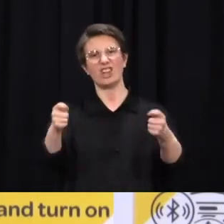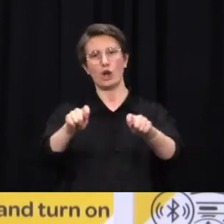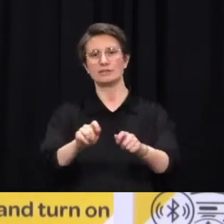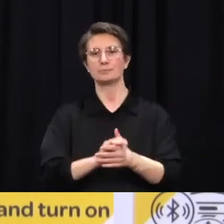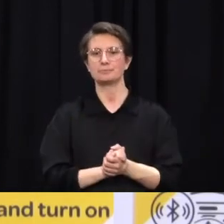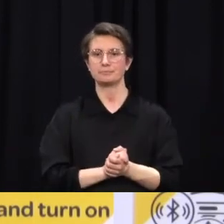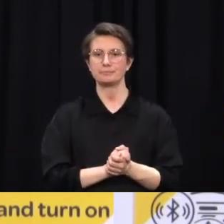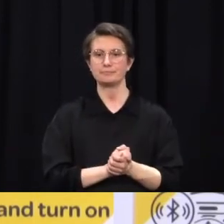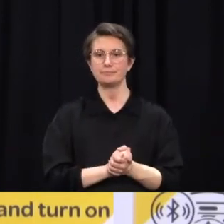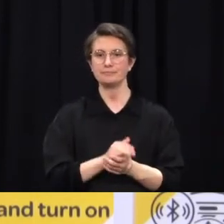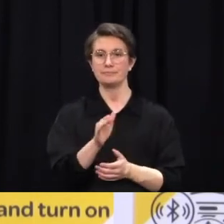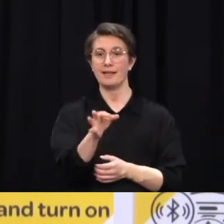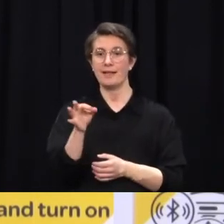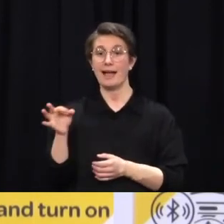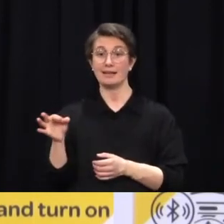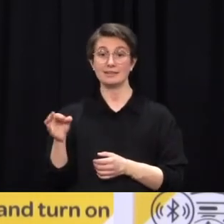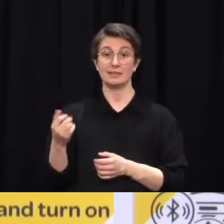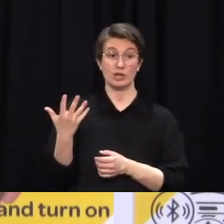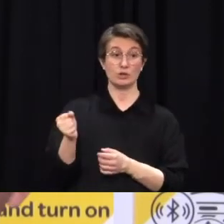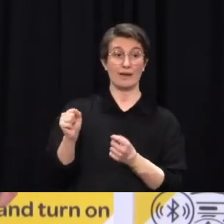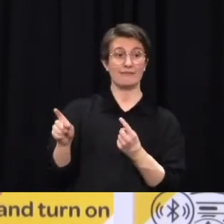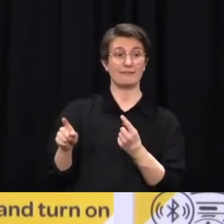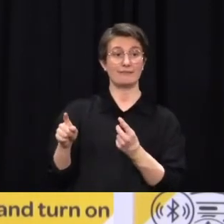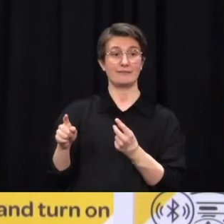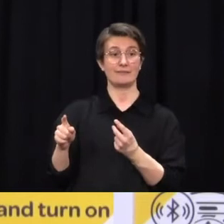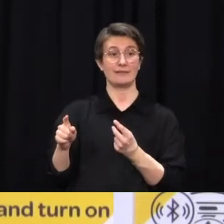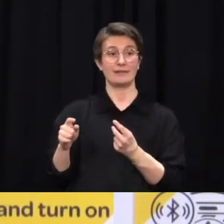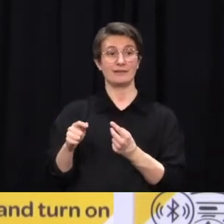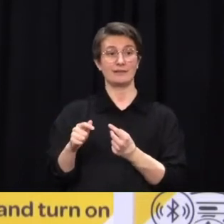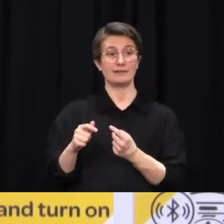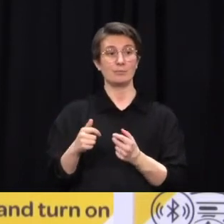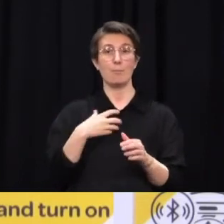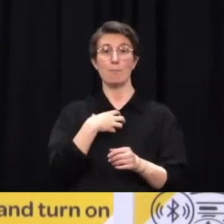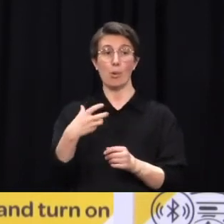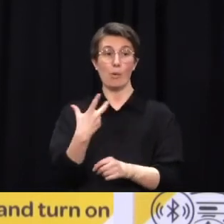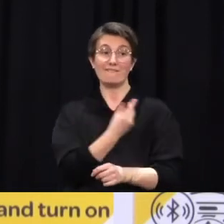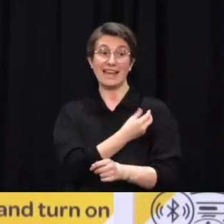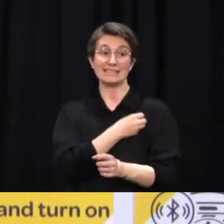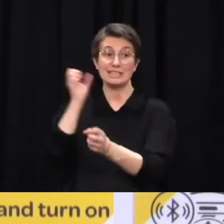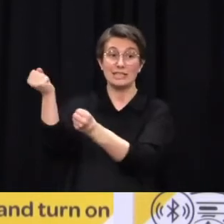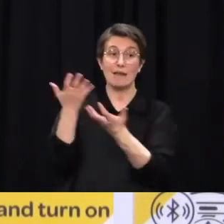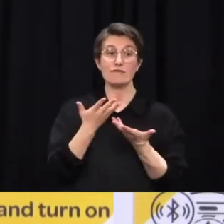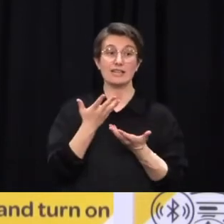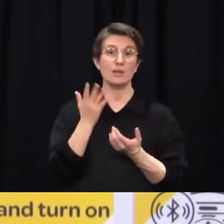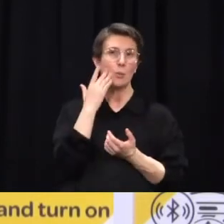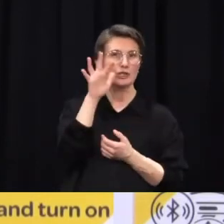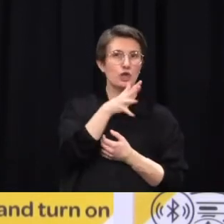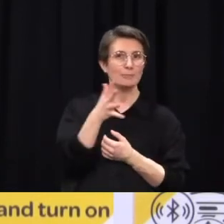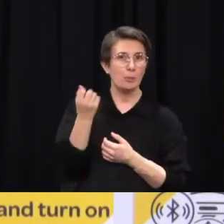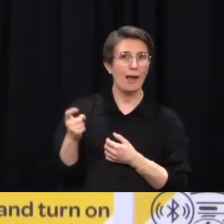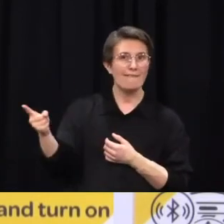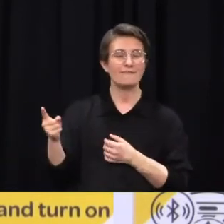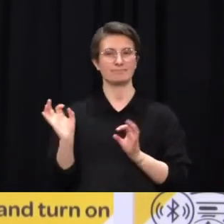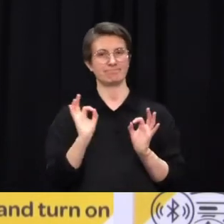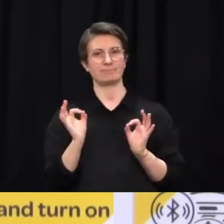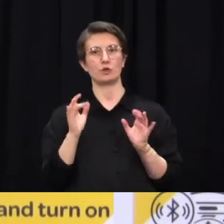from Pfizer? No, not at this point. So, there's a big problem going around Wellington, bus driver circles, that